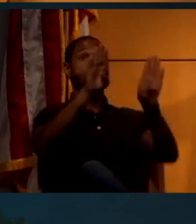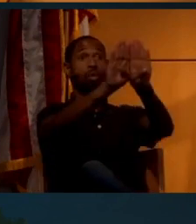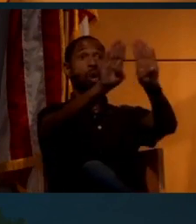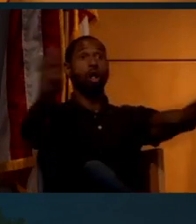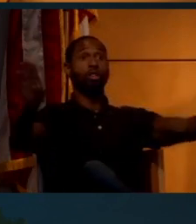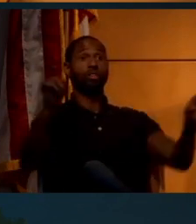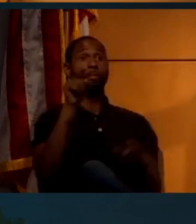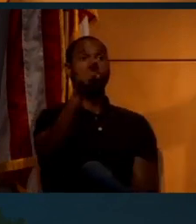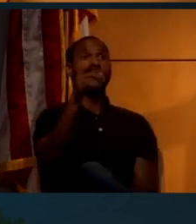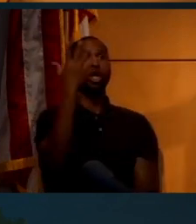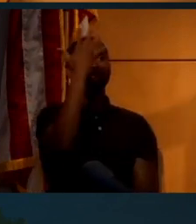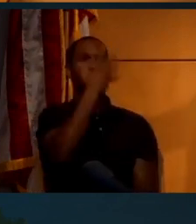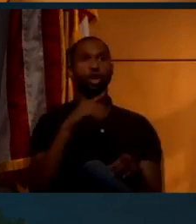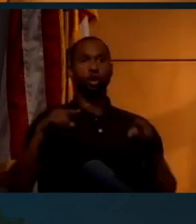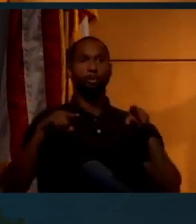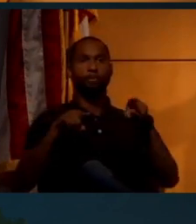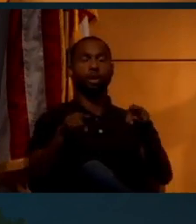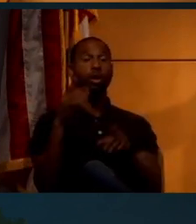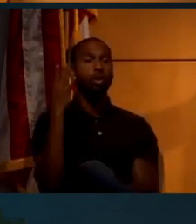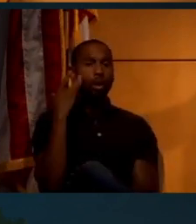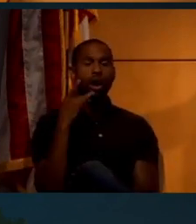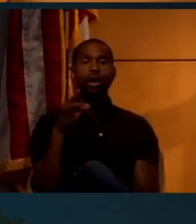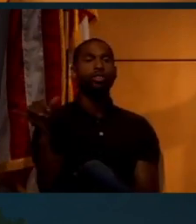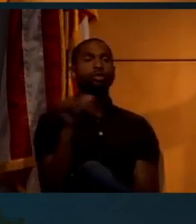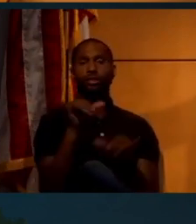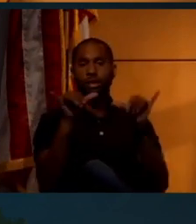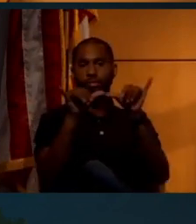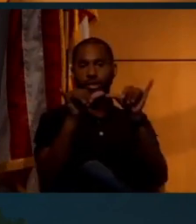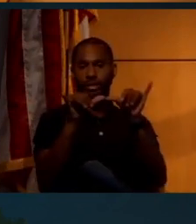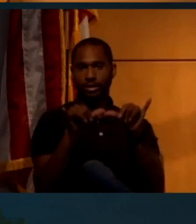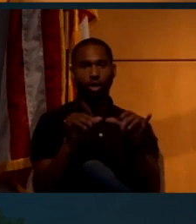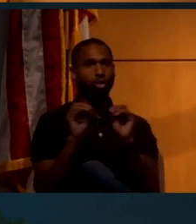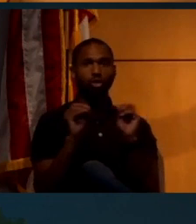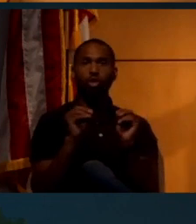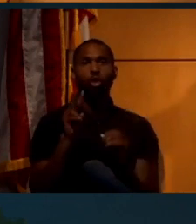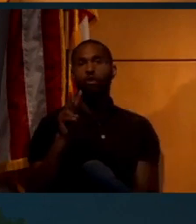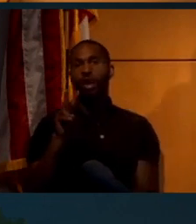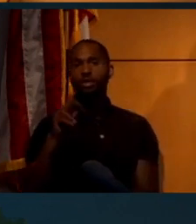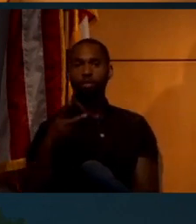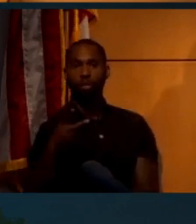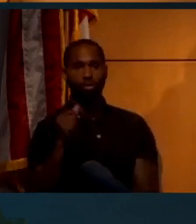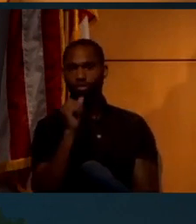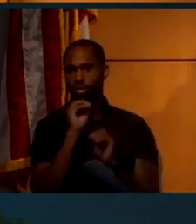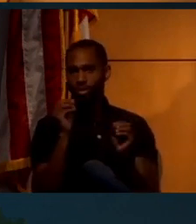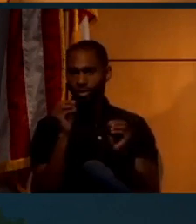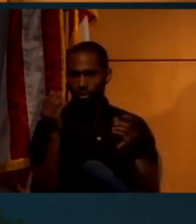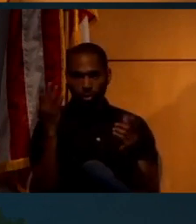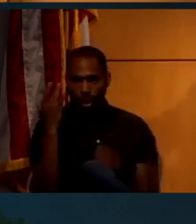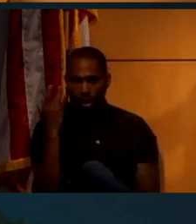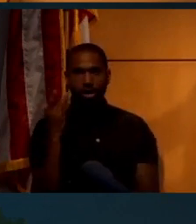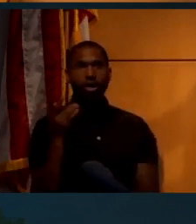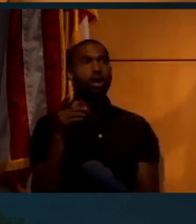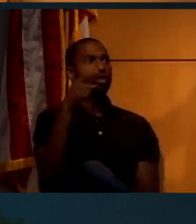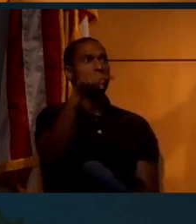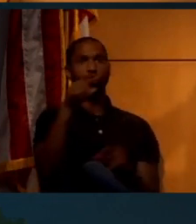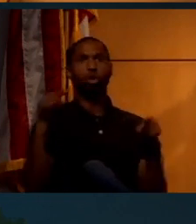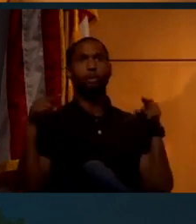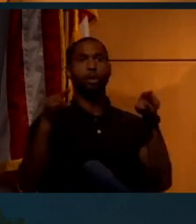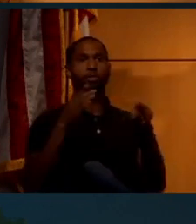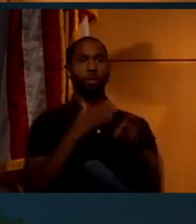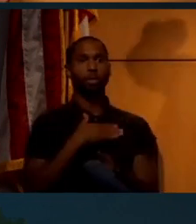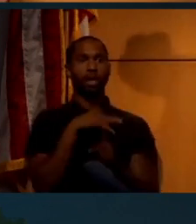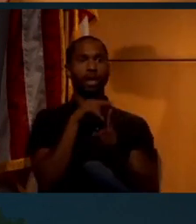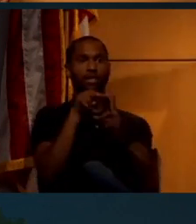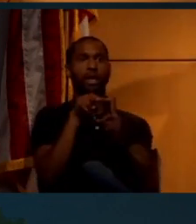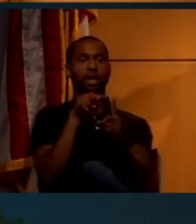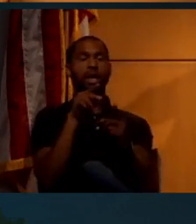though, they look parallel to me. And that's because they're at the same distance. And there's no vanishing point effect because they're parallel to my line of